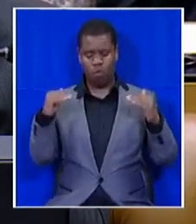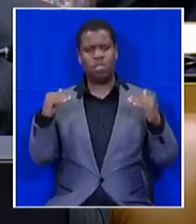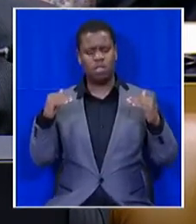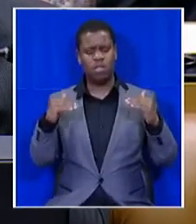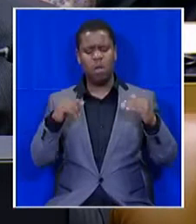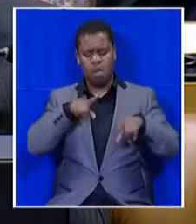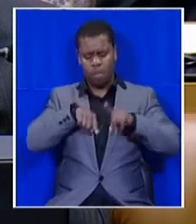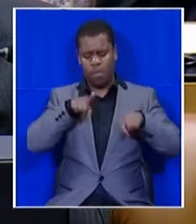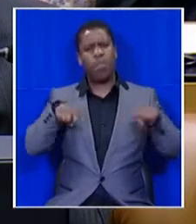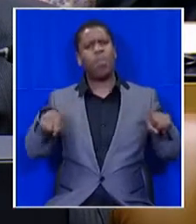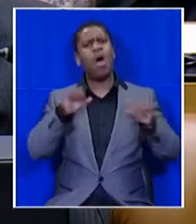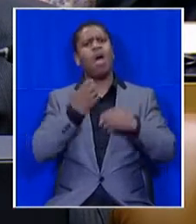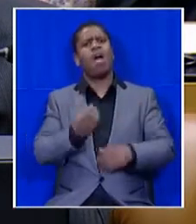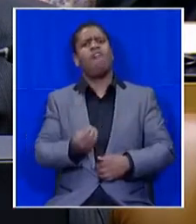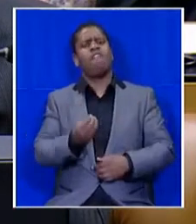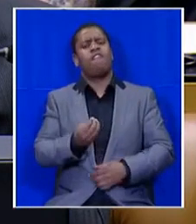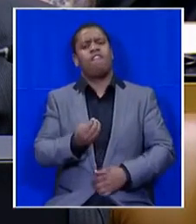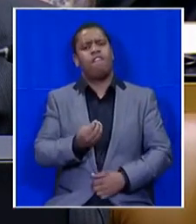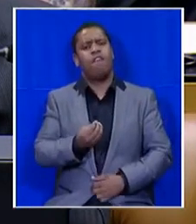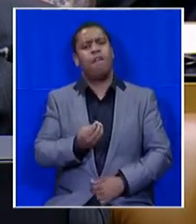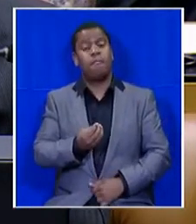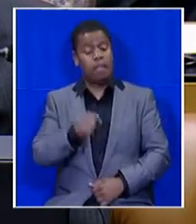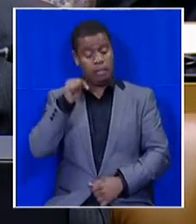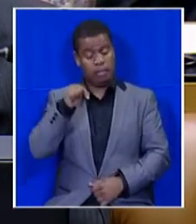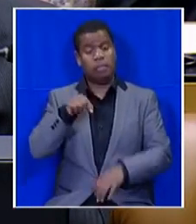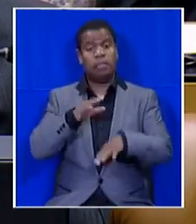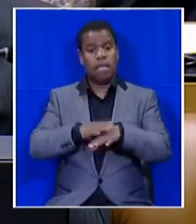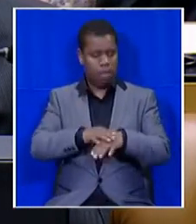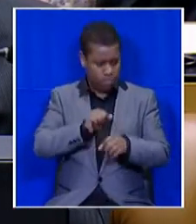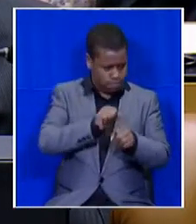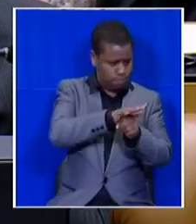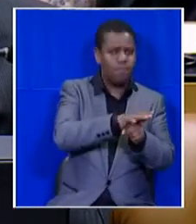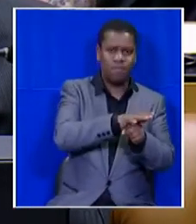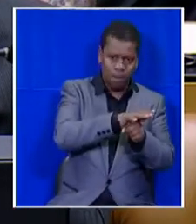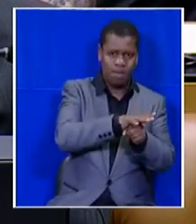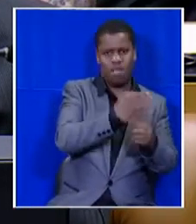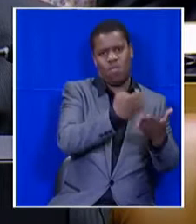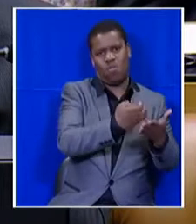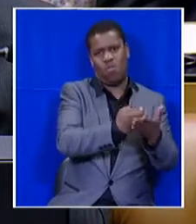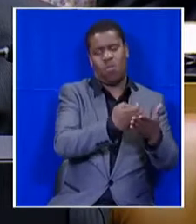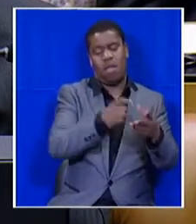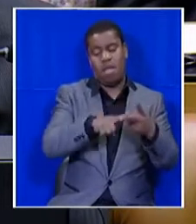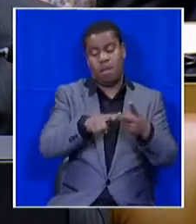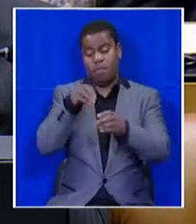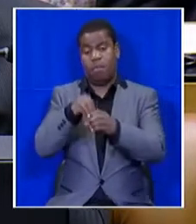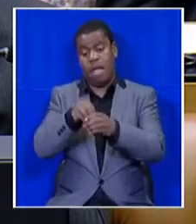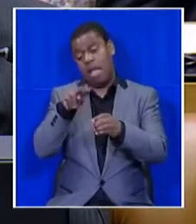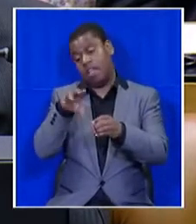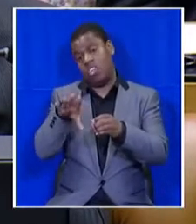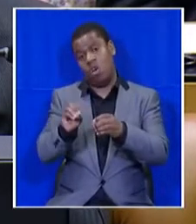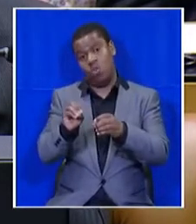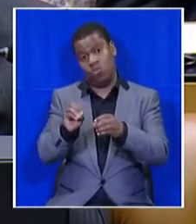democracy. It also has an impact. It also includes non-governmental entities.